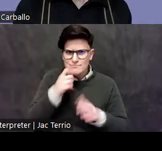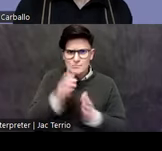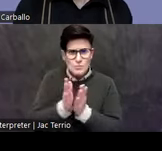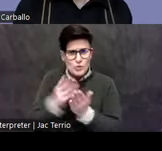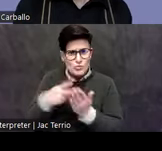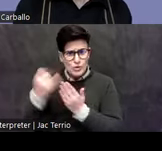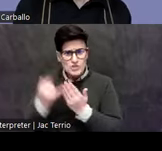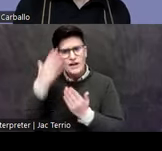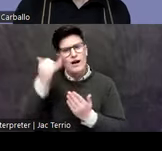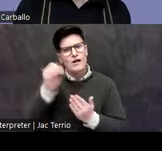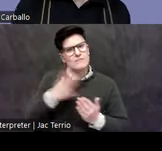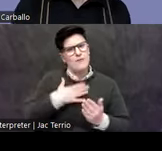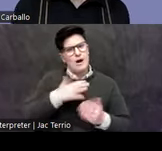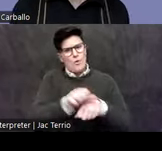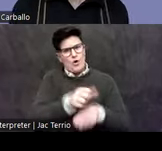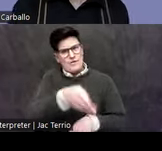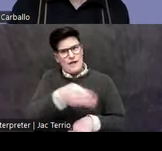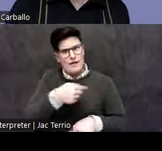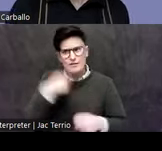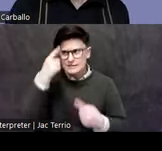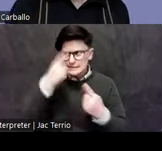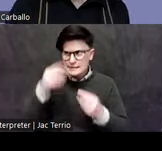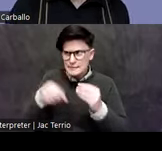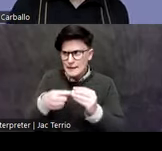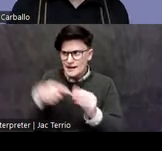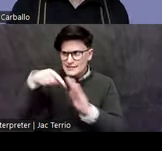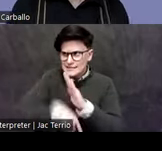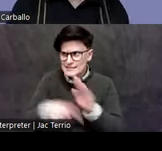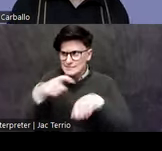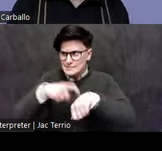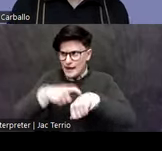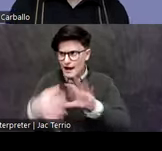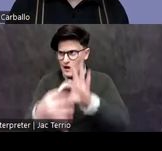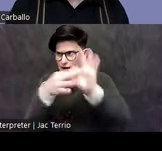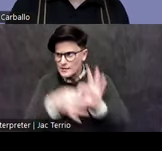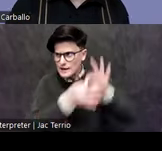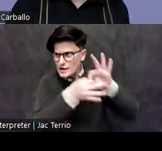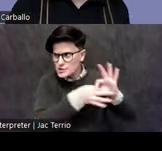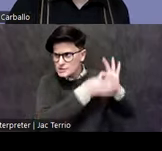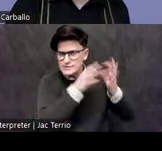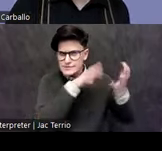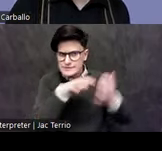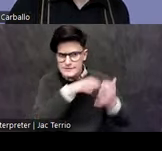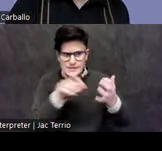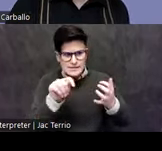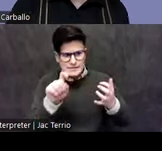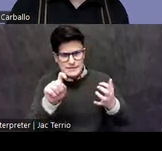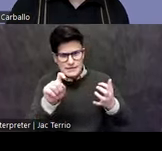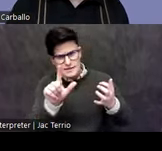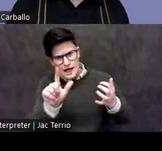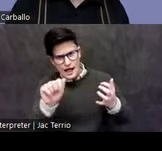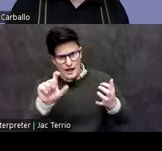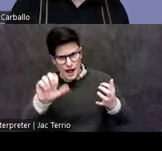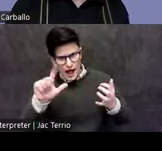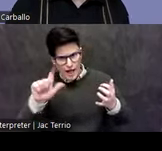thinking about the deep time connections that entangled Tlaxcala and other parts of Mexico with the